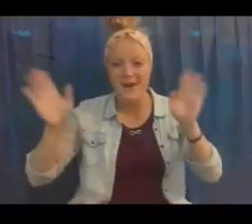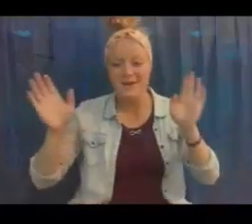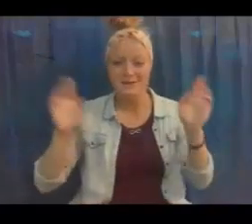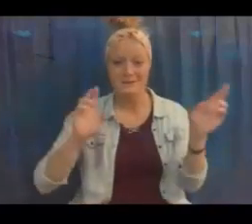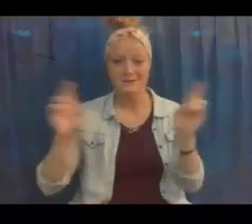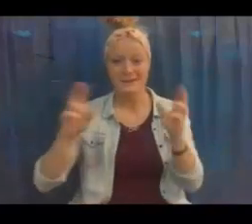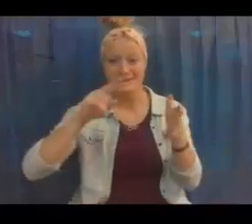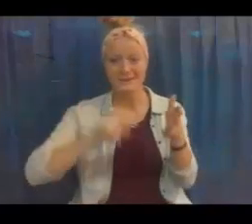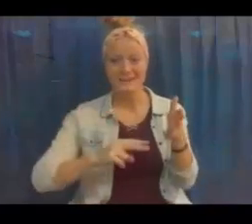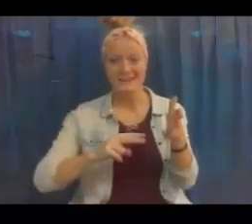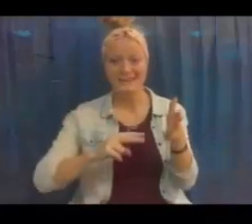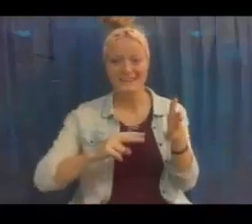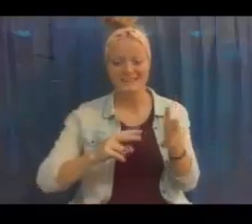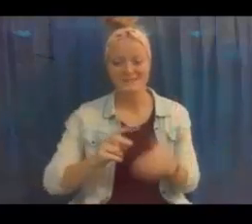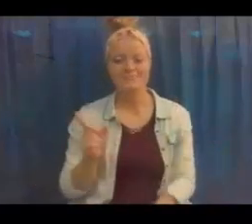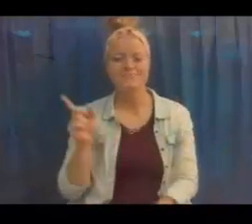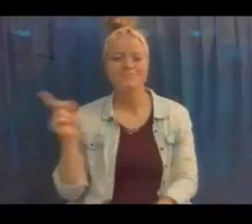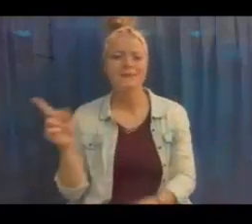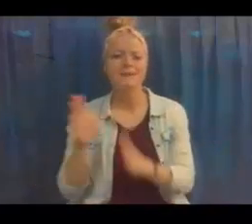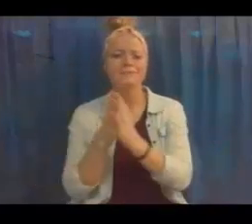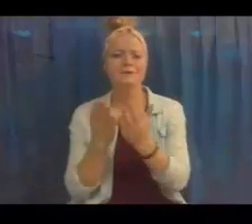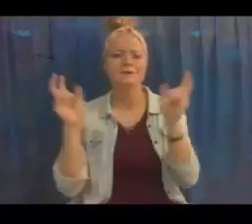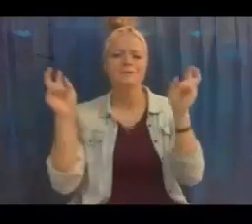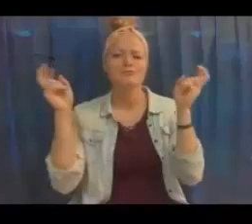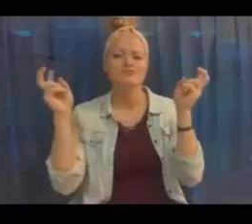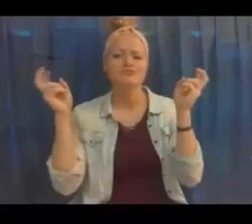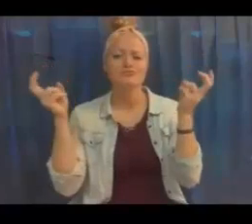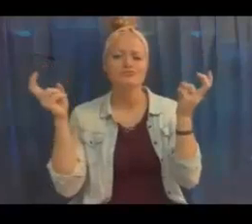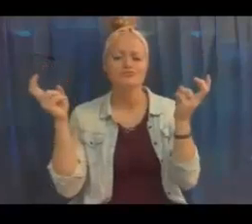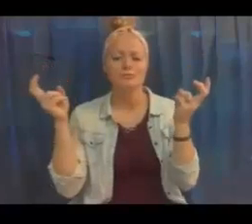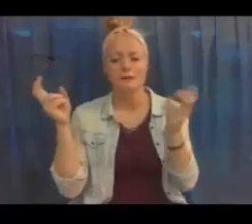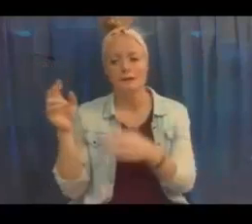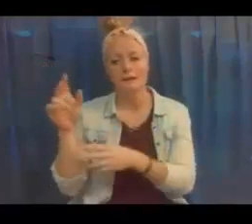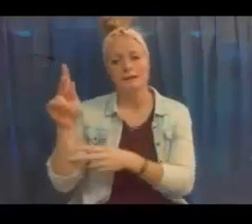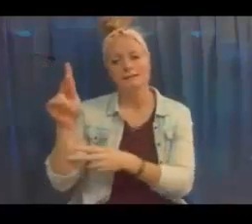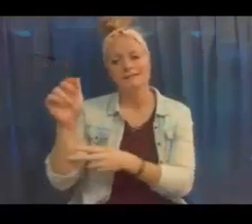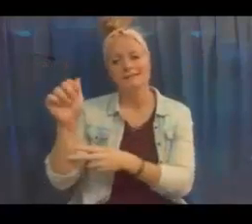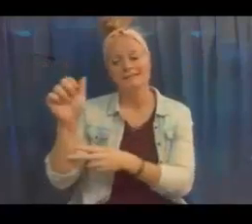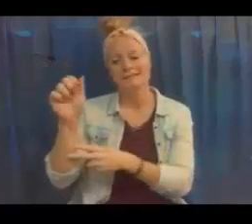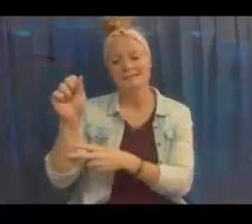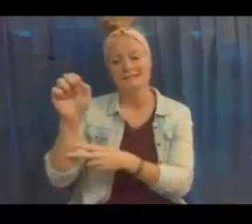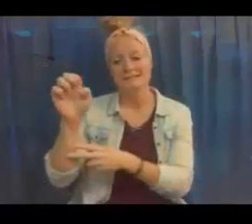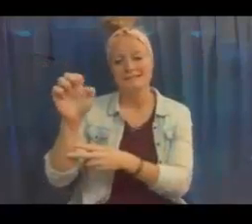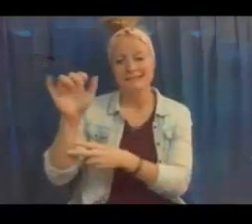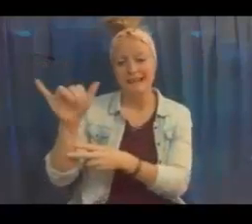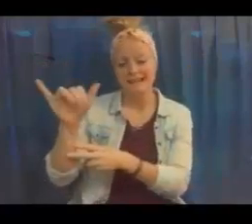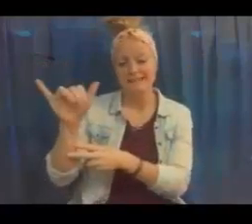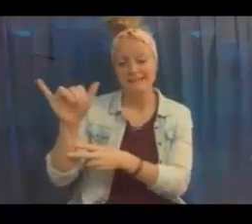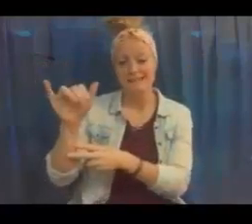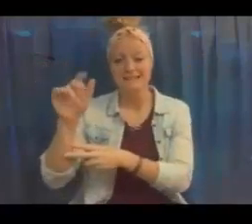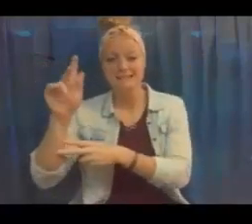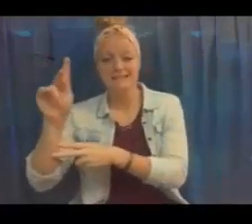Hello, are you ready to read? This book is called Casey